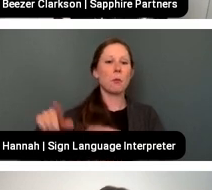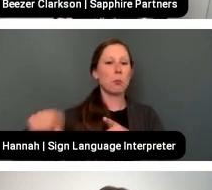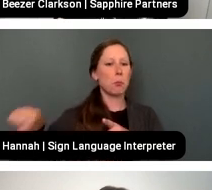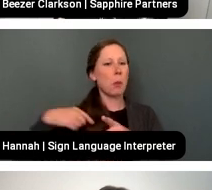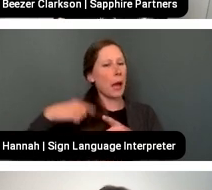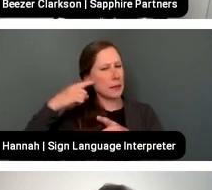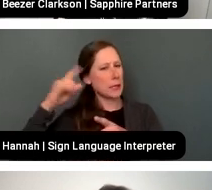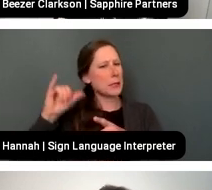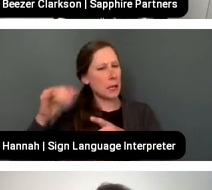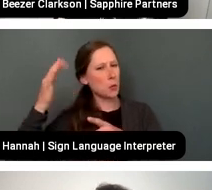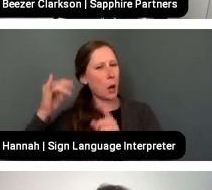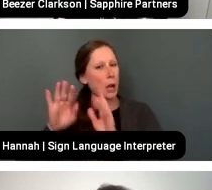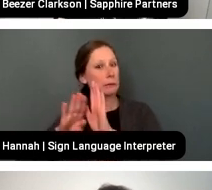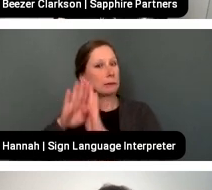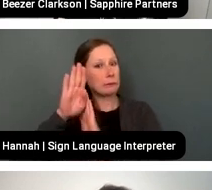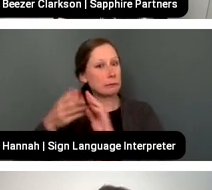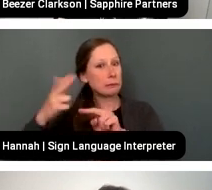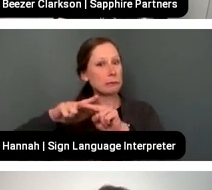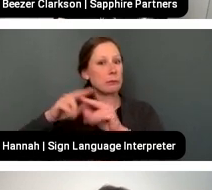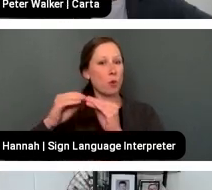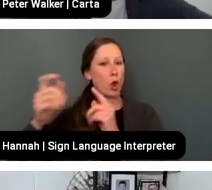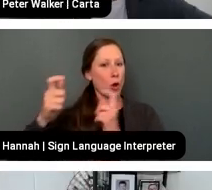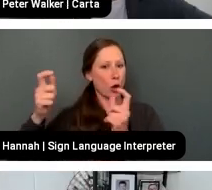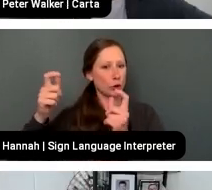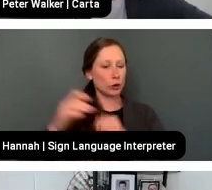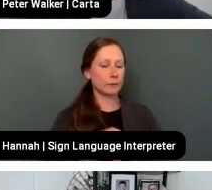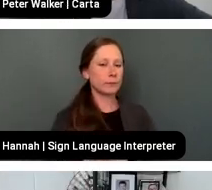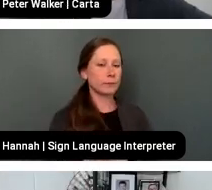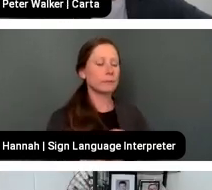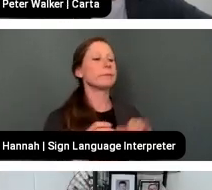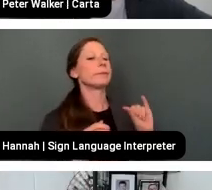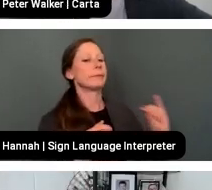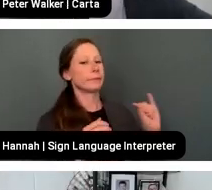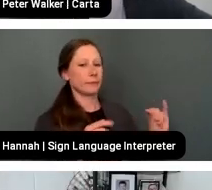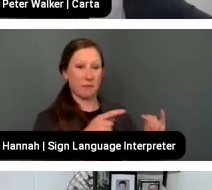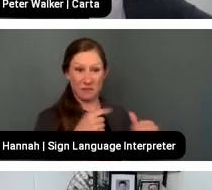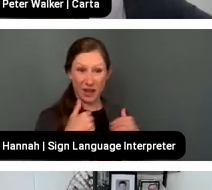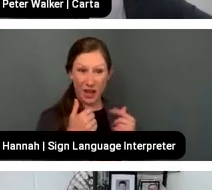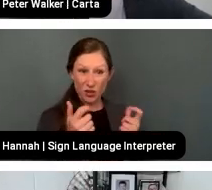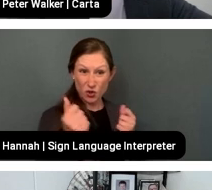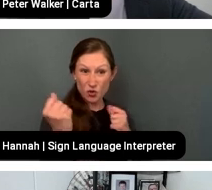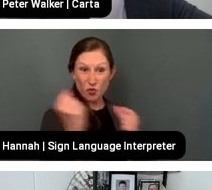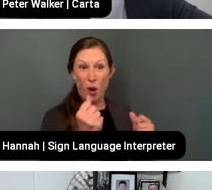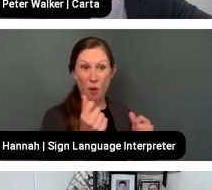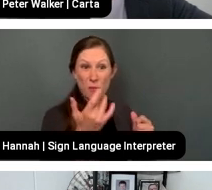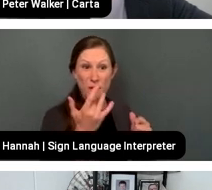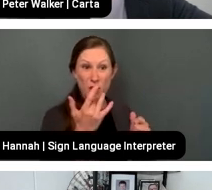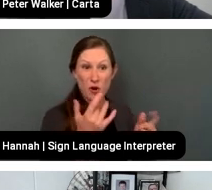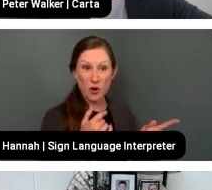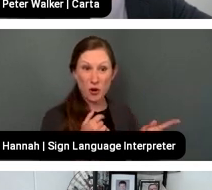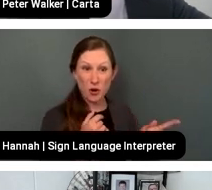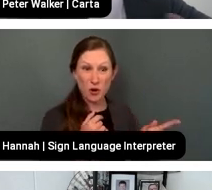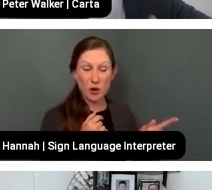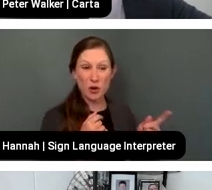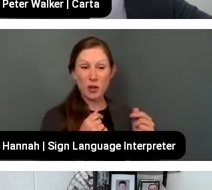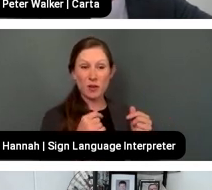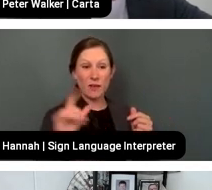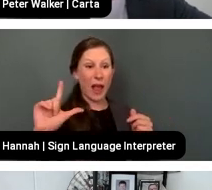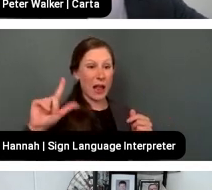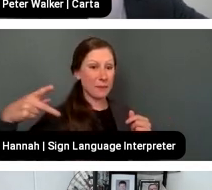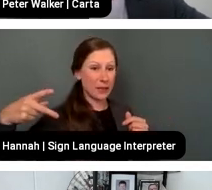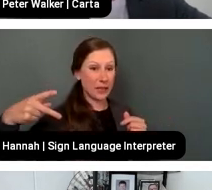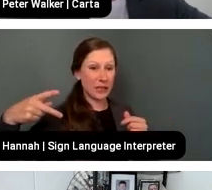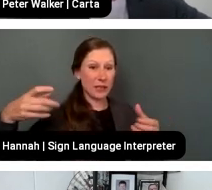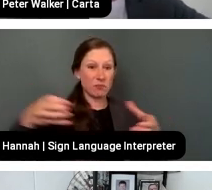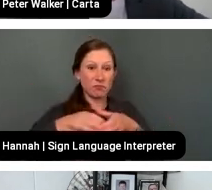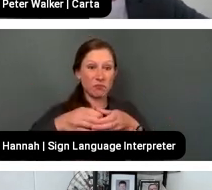ranges. Do you have a strong sense or a strong preference on LP composition?